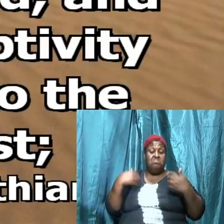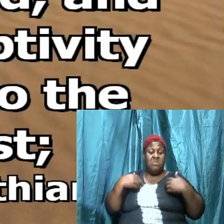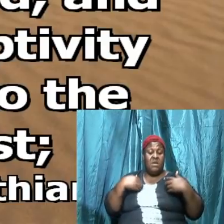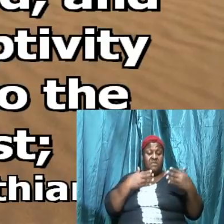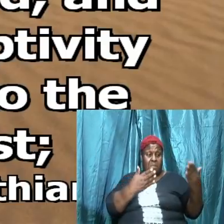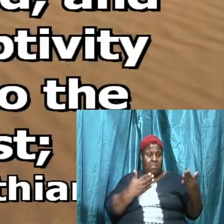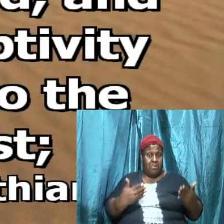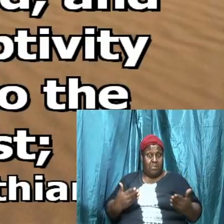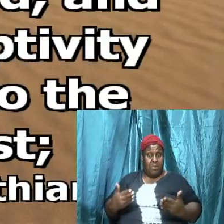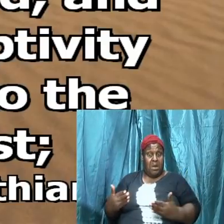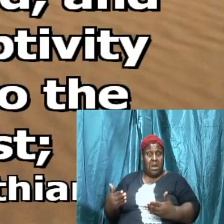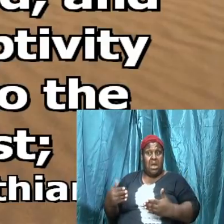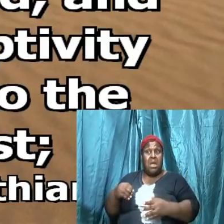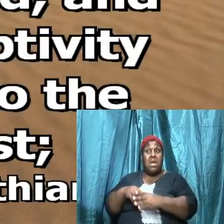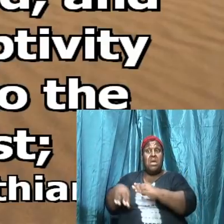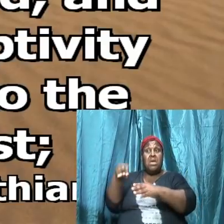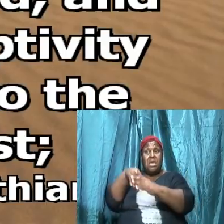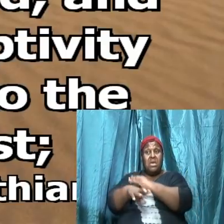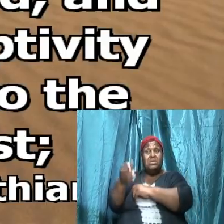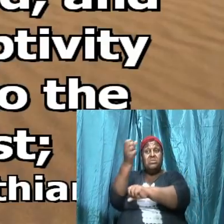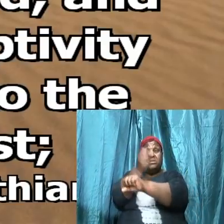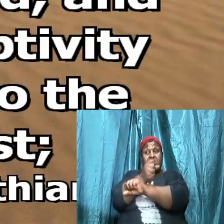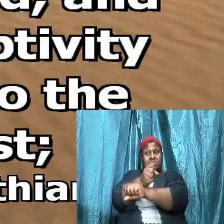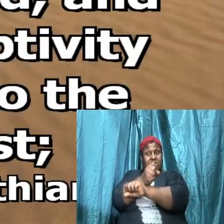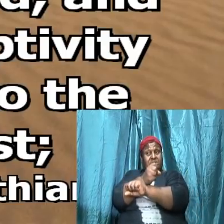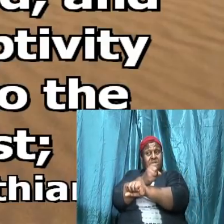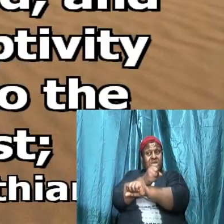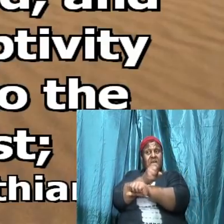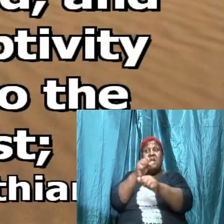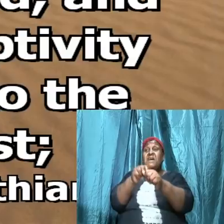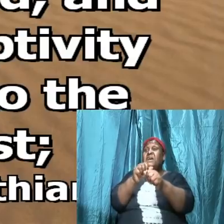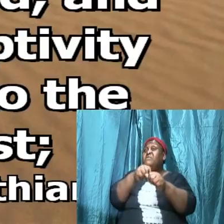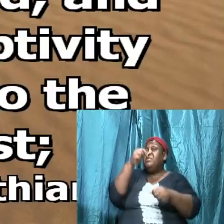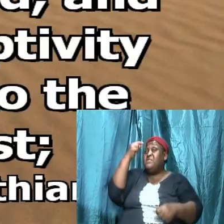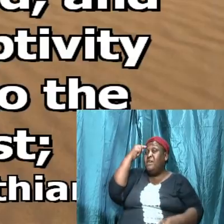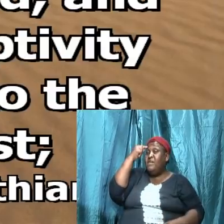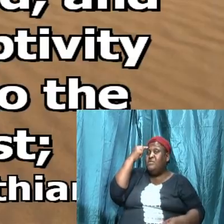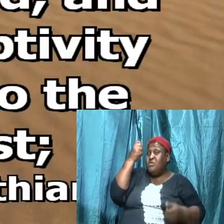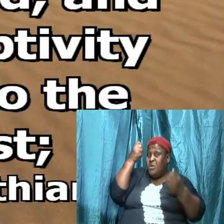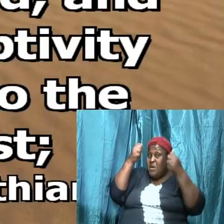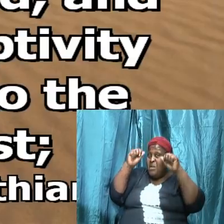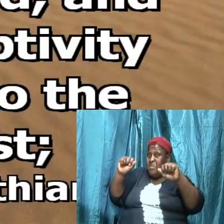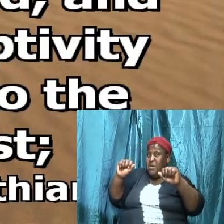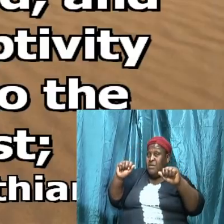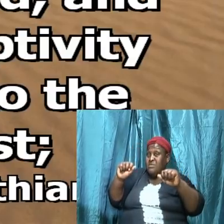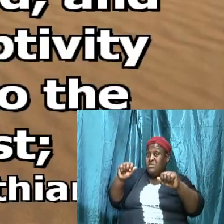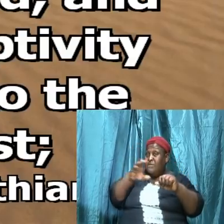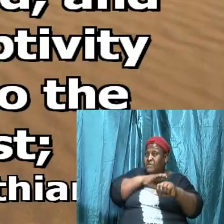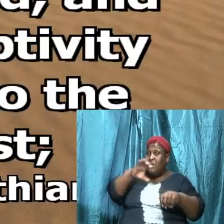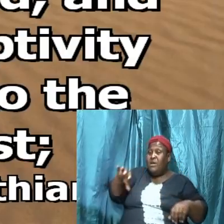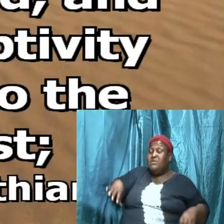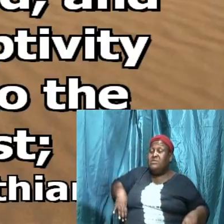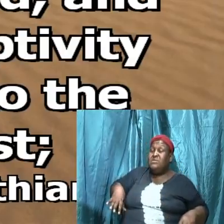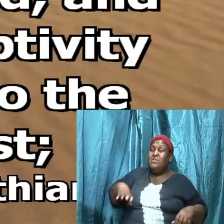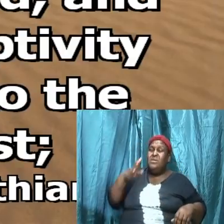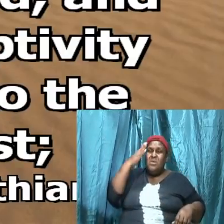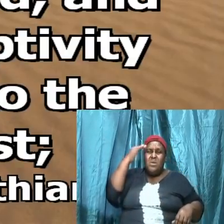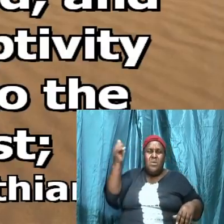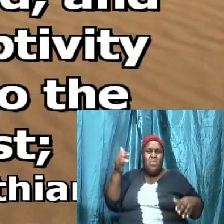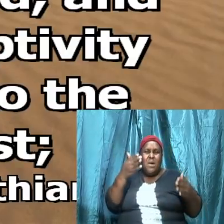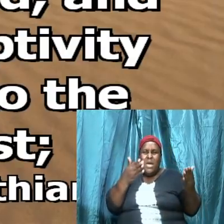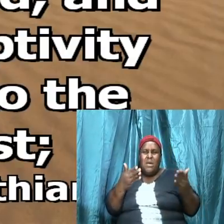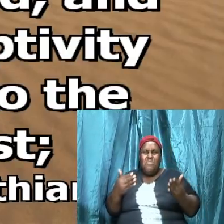into captivity every thought to the obedience of Christ why will you have to bring the thoughts into captivity